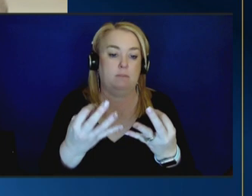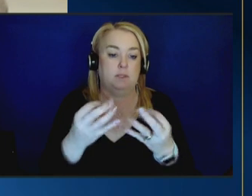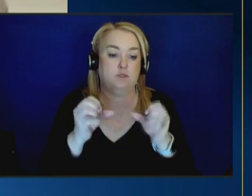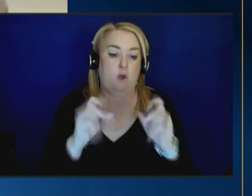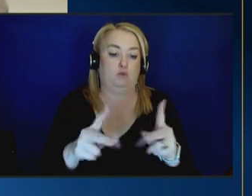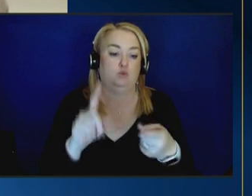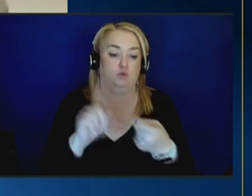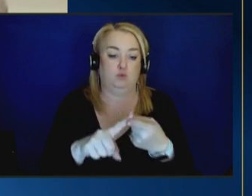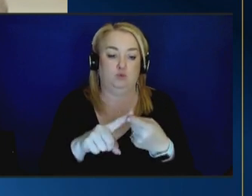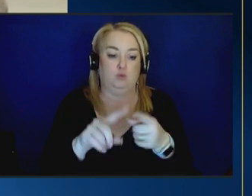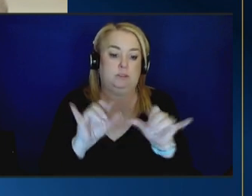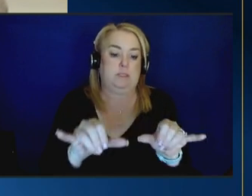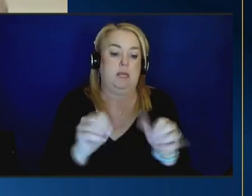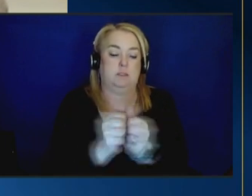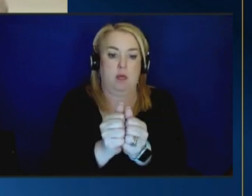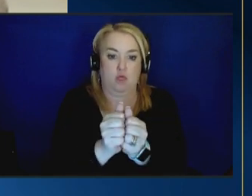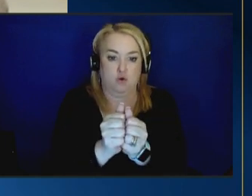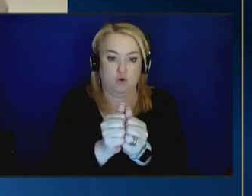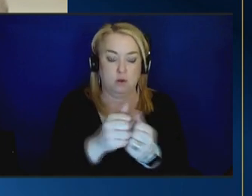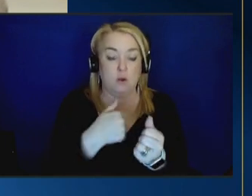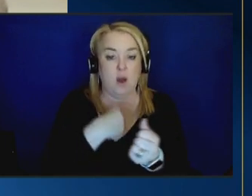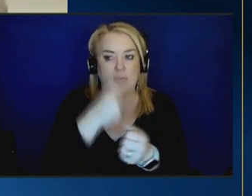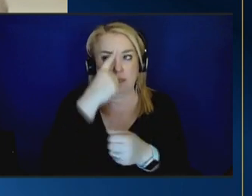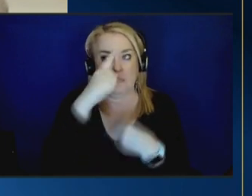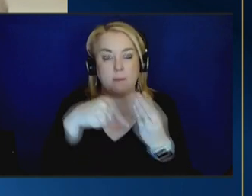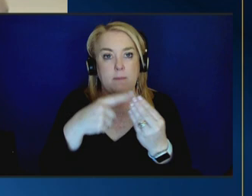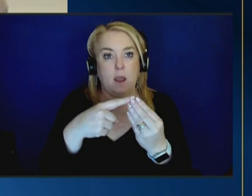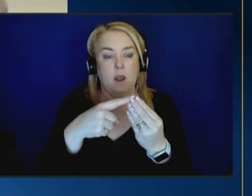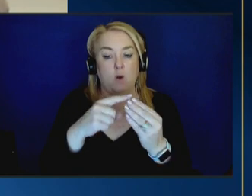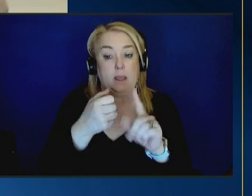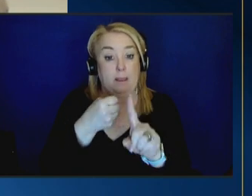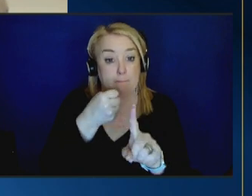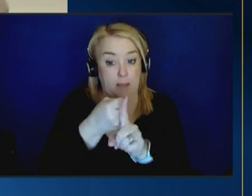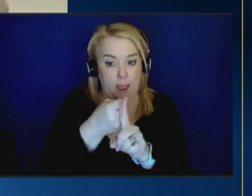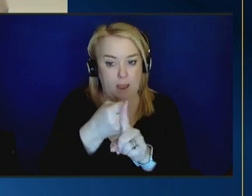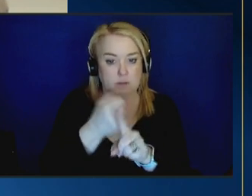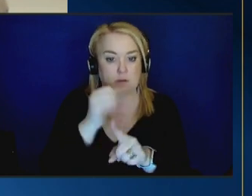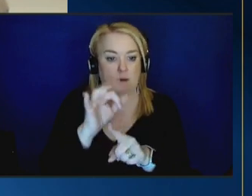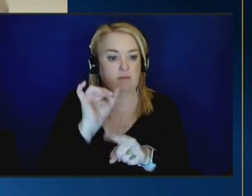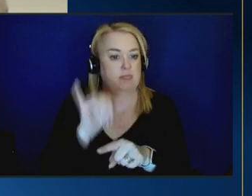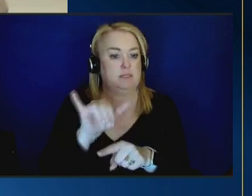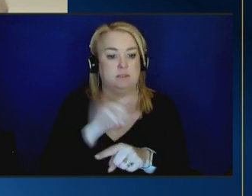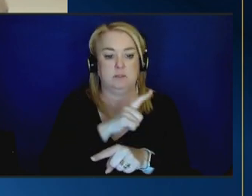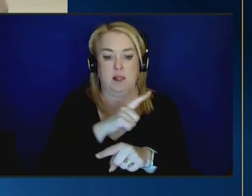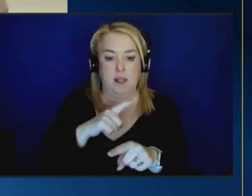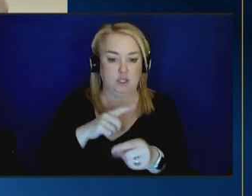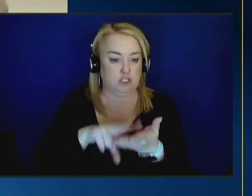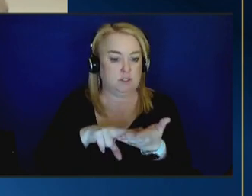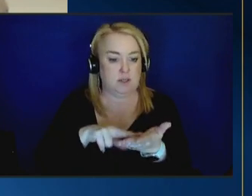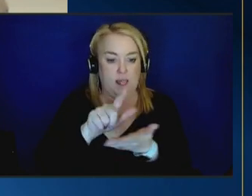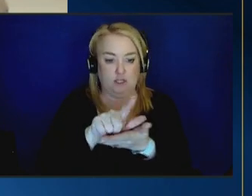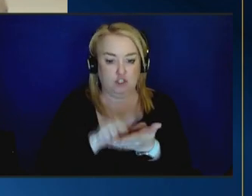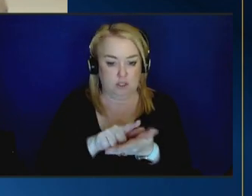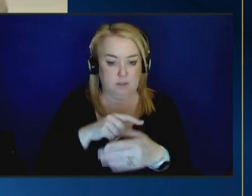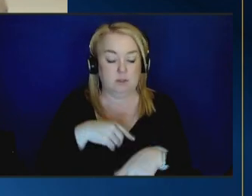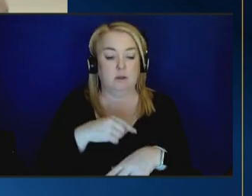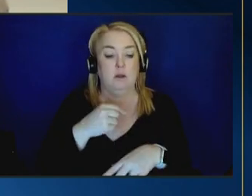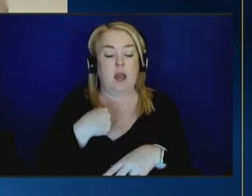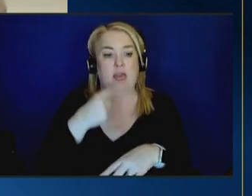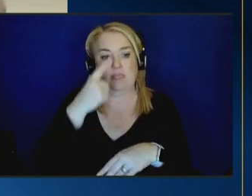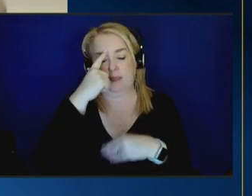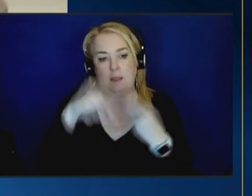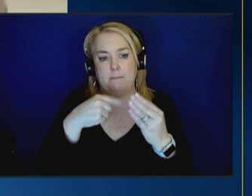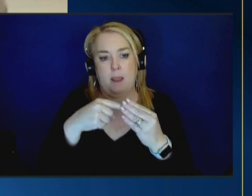so when i think about uh the impact of this landmark legislation i think about how american